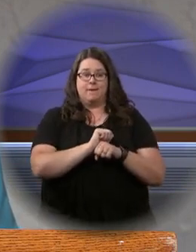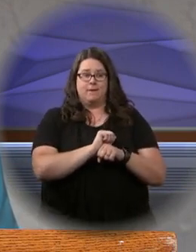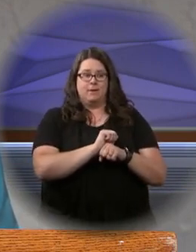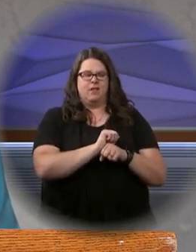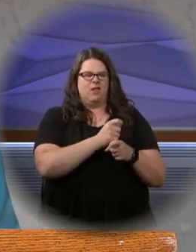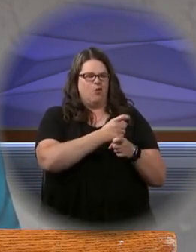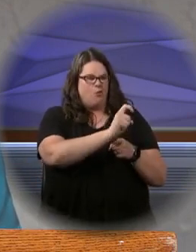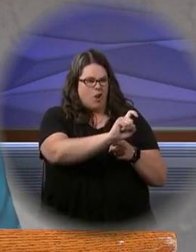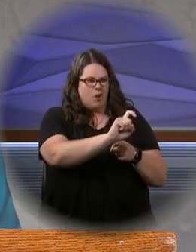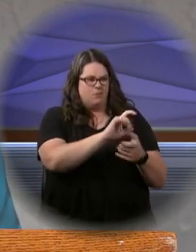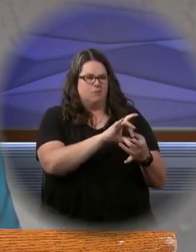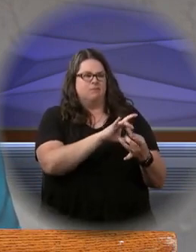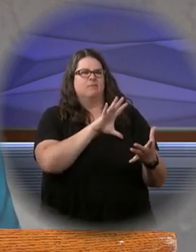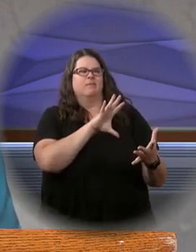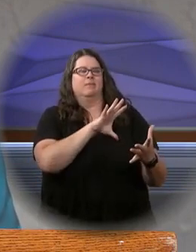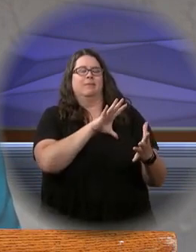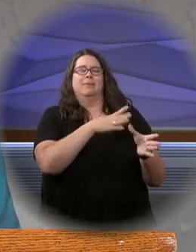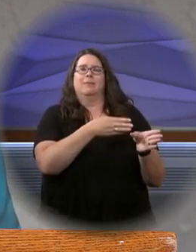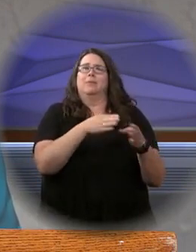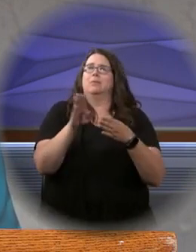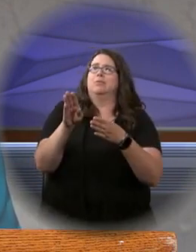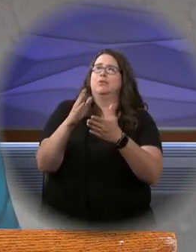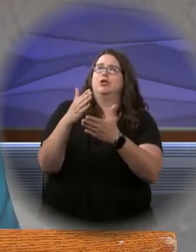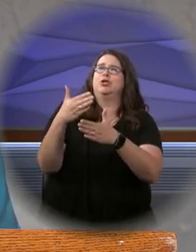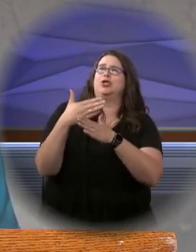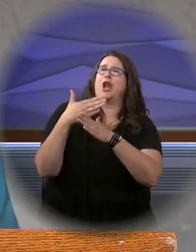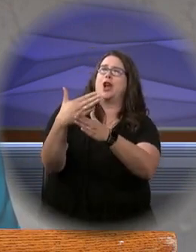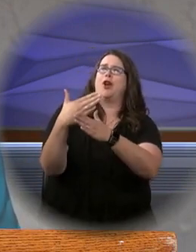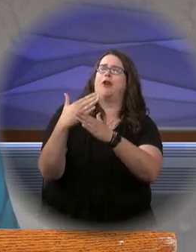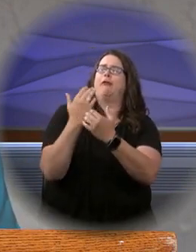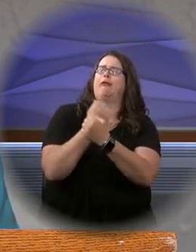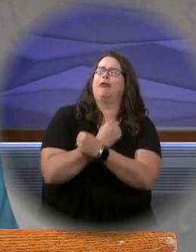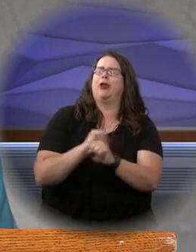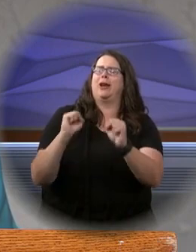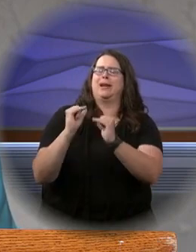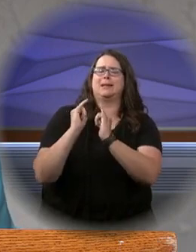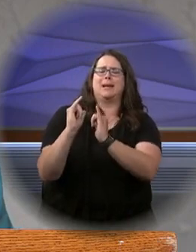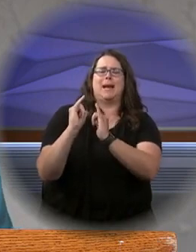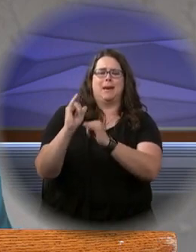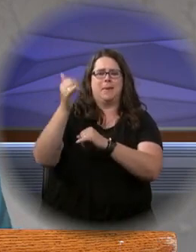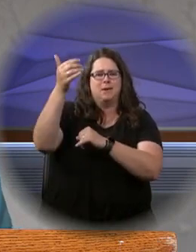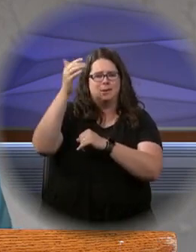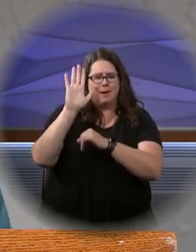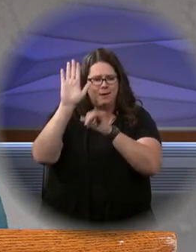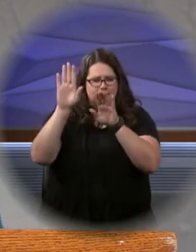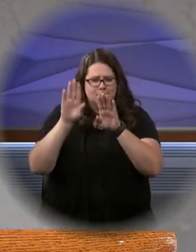corruption and share in the glorious freedom of the children of God.